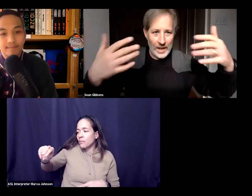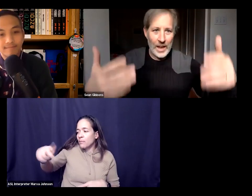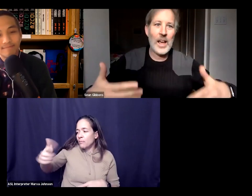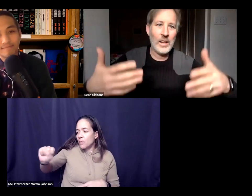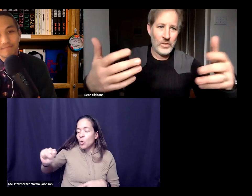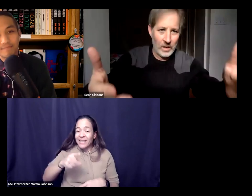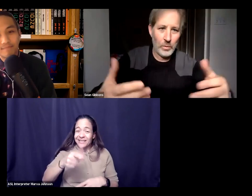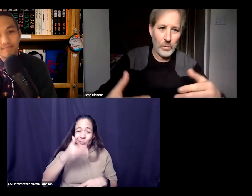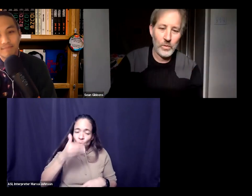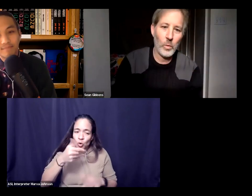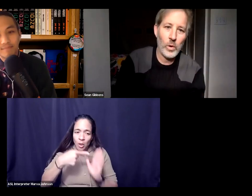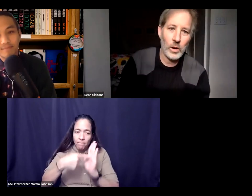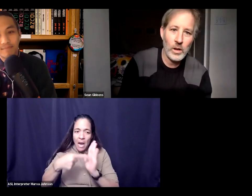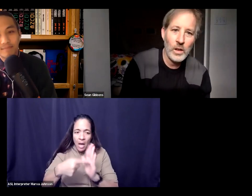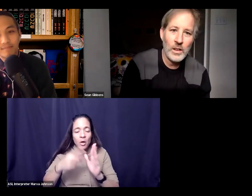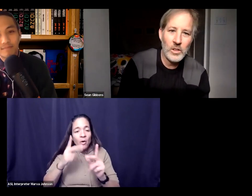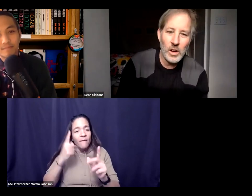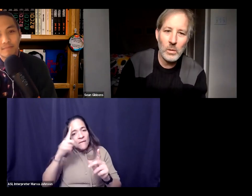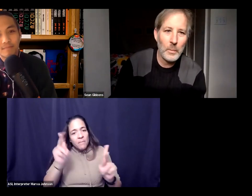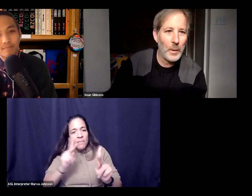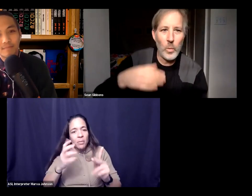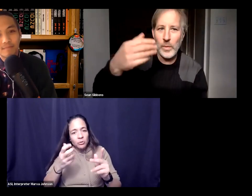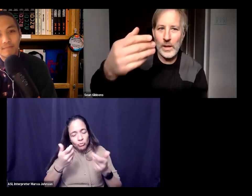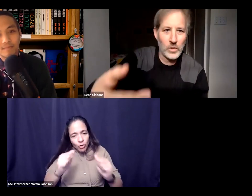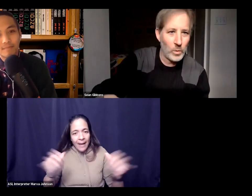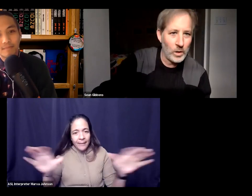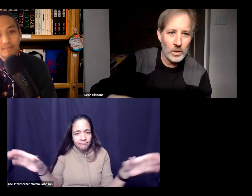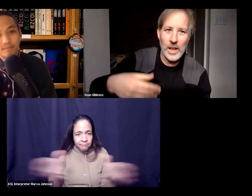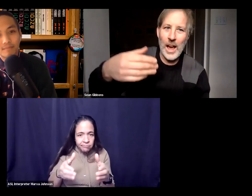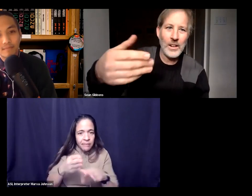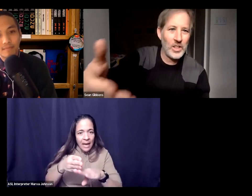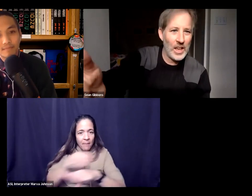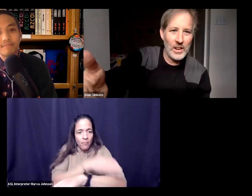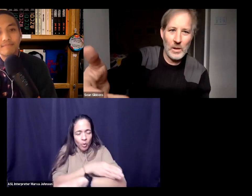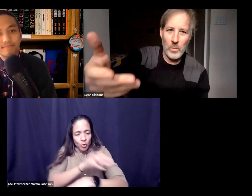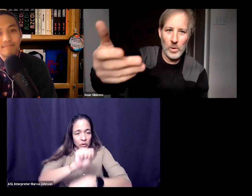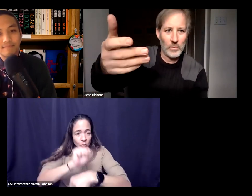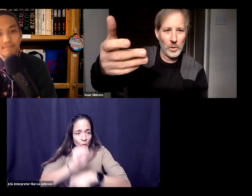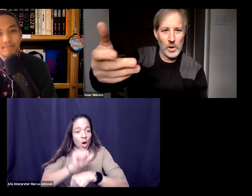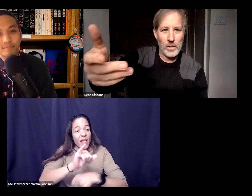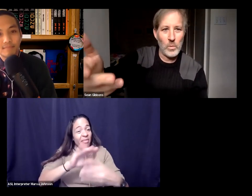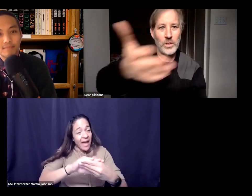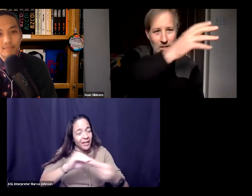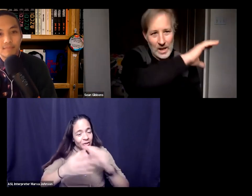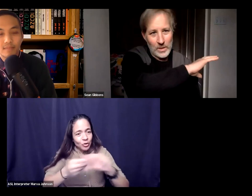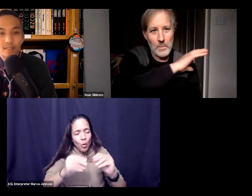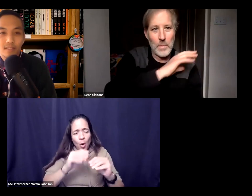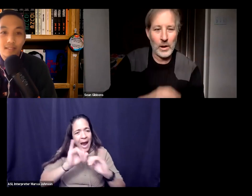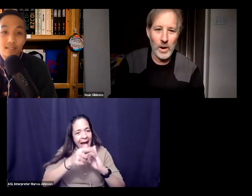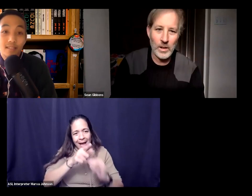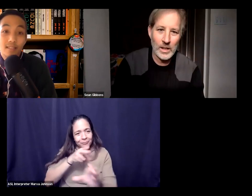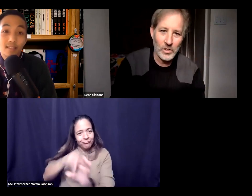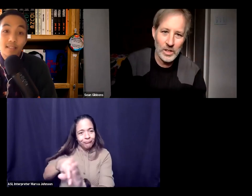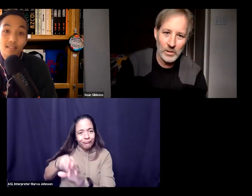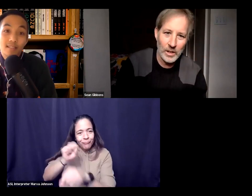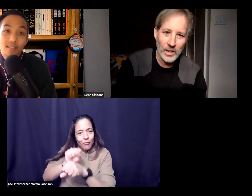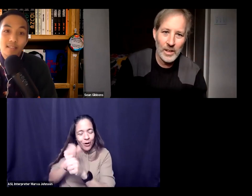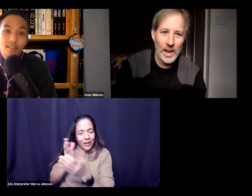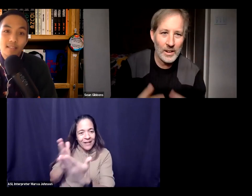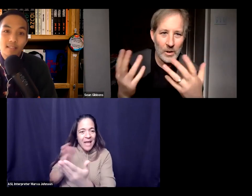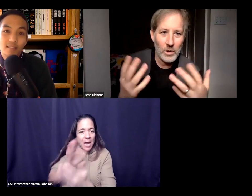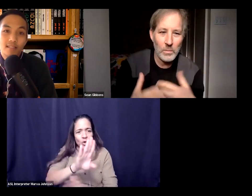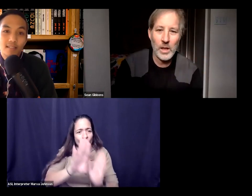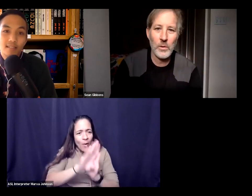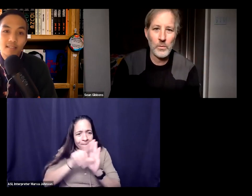to enhance and improve their work can you talk a little about what that story looked like how did you end up working for creative mornings again with that background in engineering